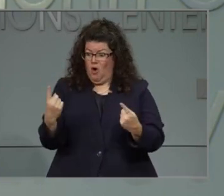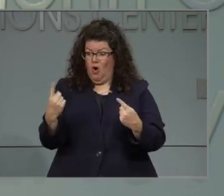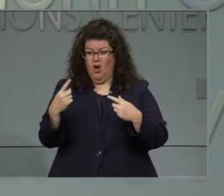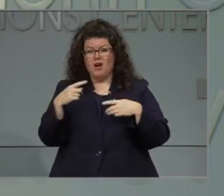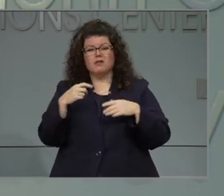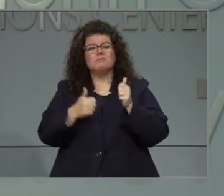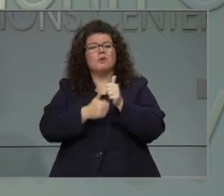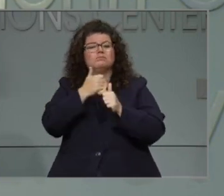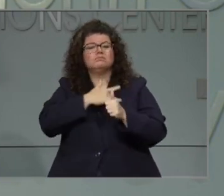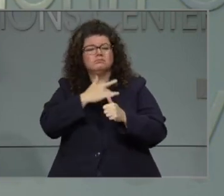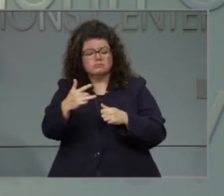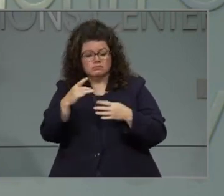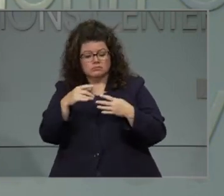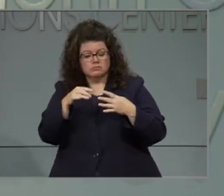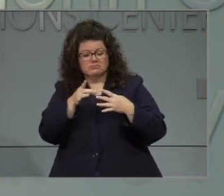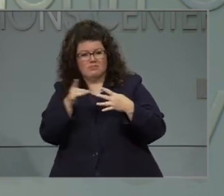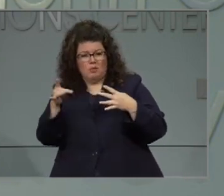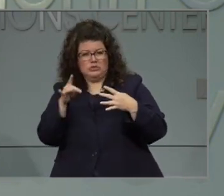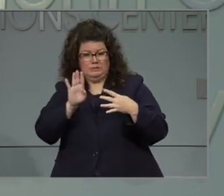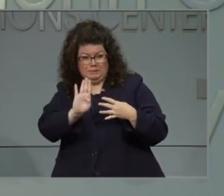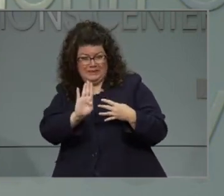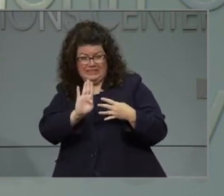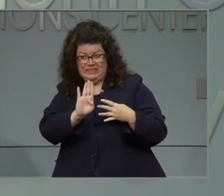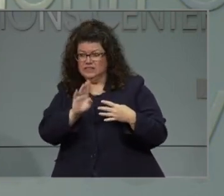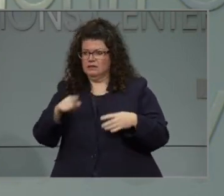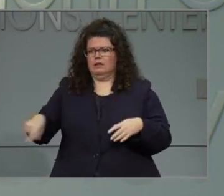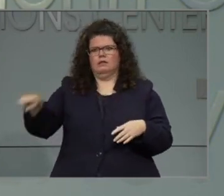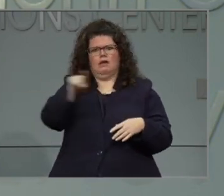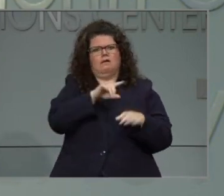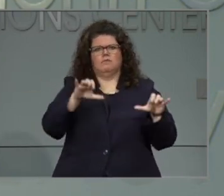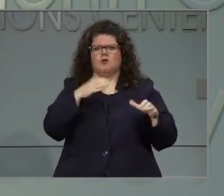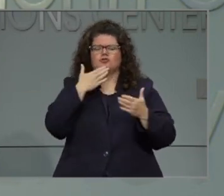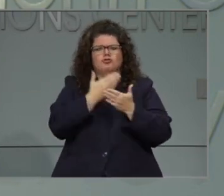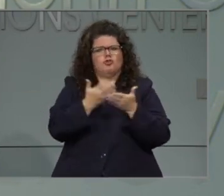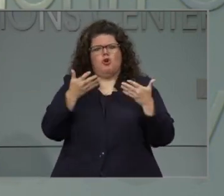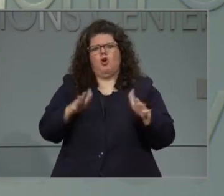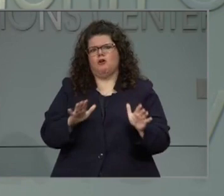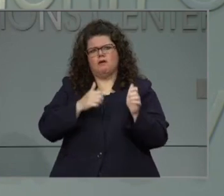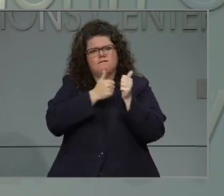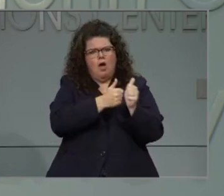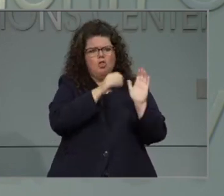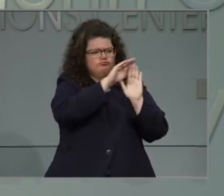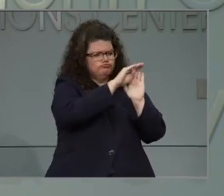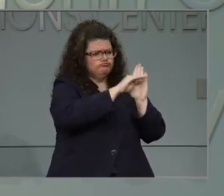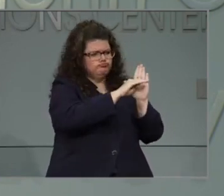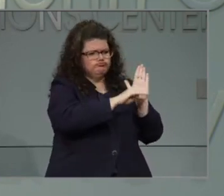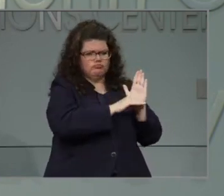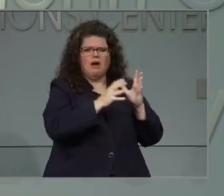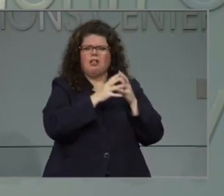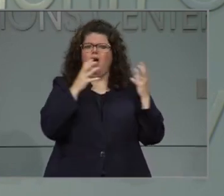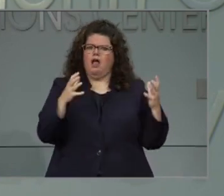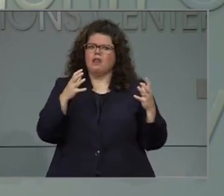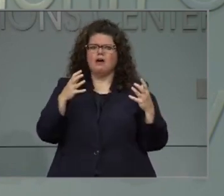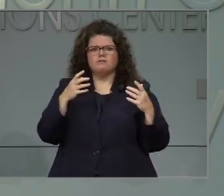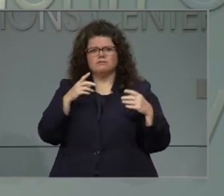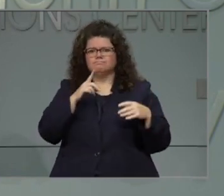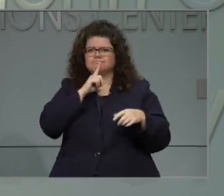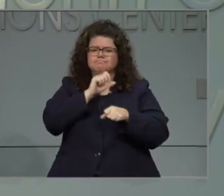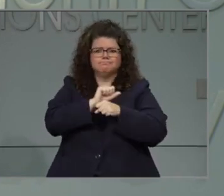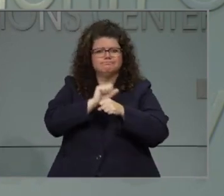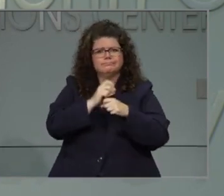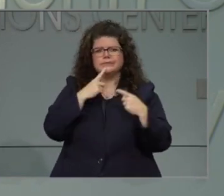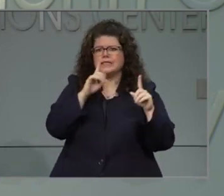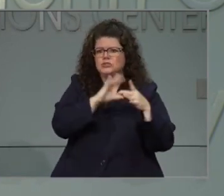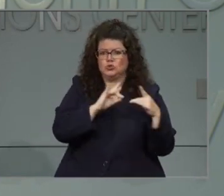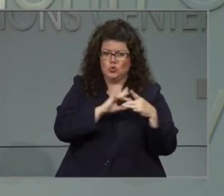very hard to try to make sure that those safety protocols are in place, and there are a lot of good success stories out there, and I'm grateful because it's